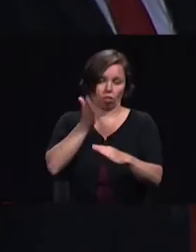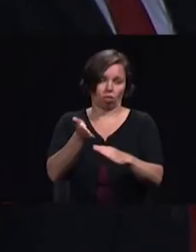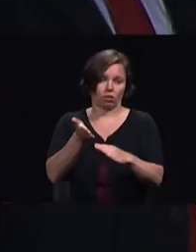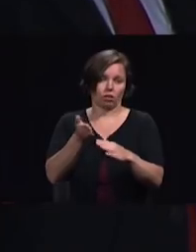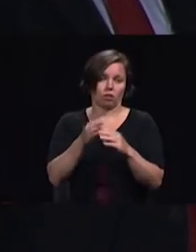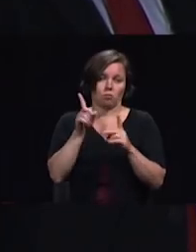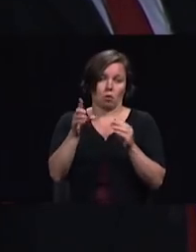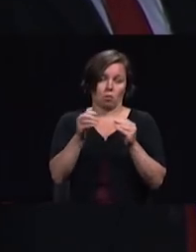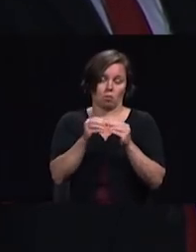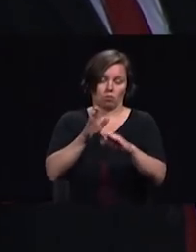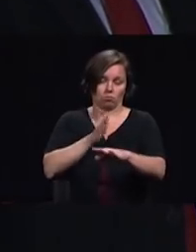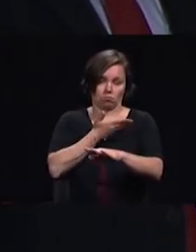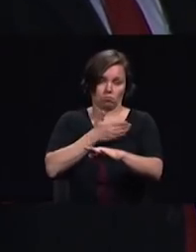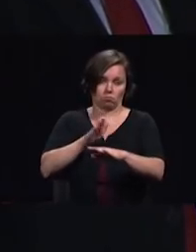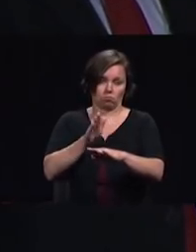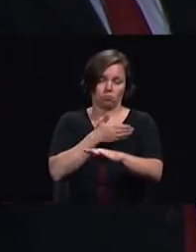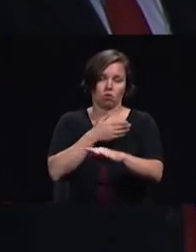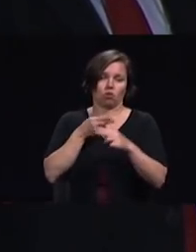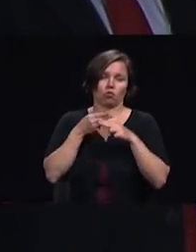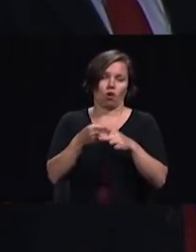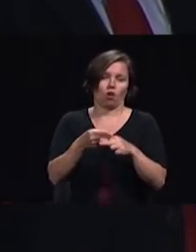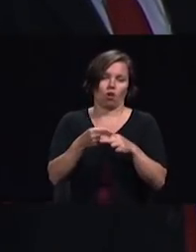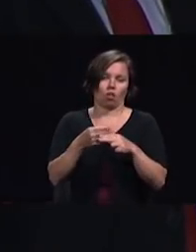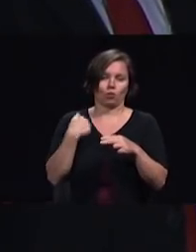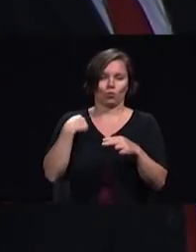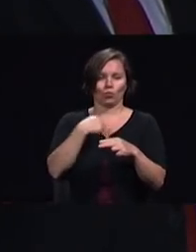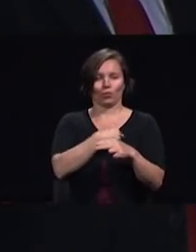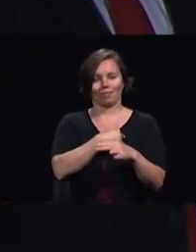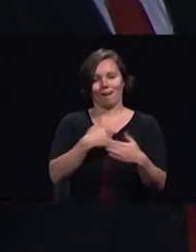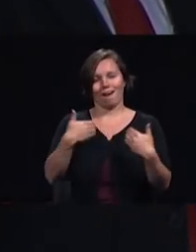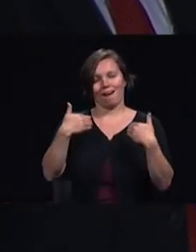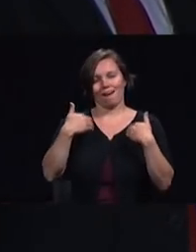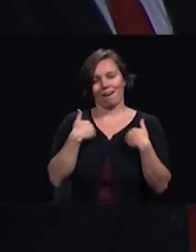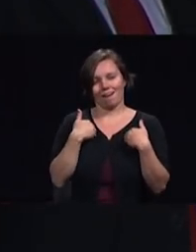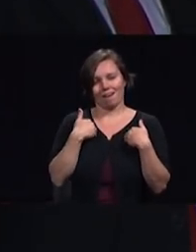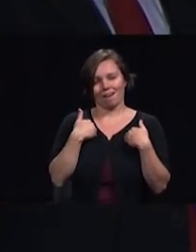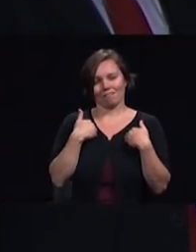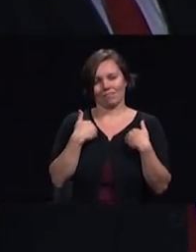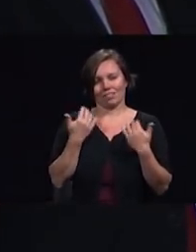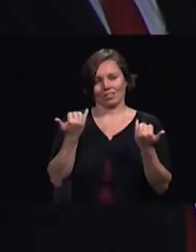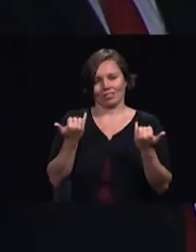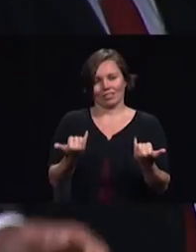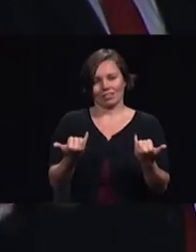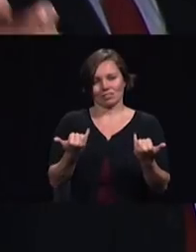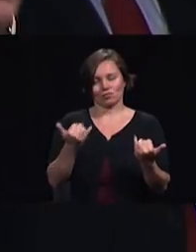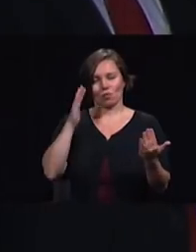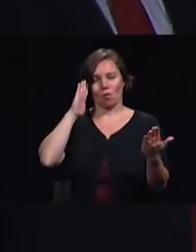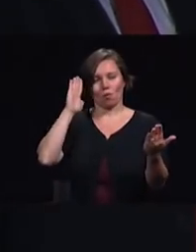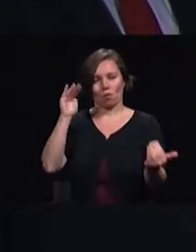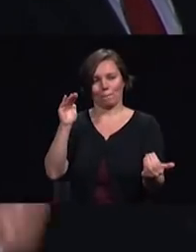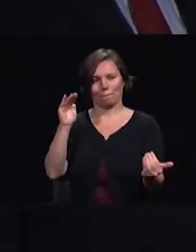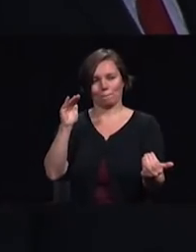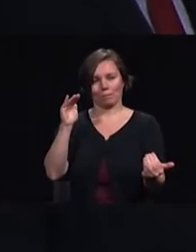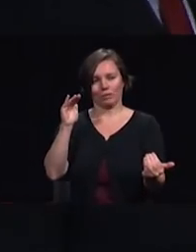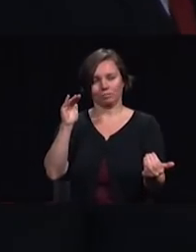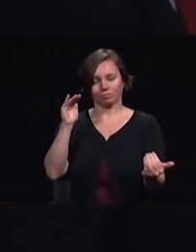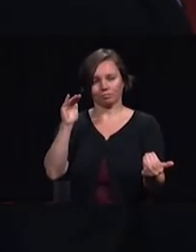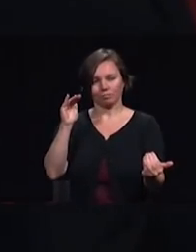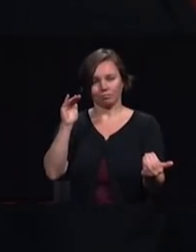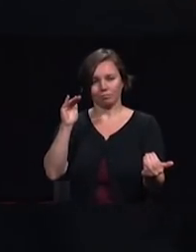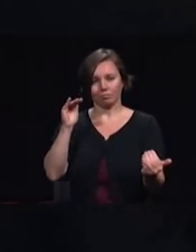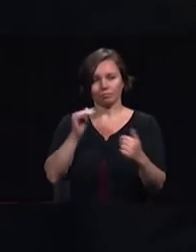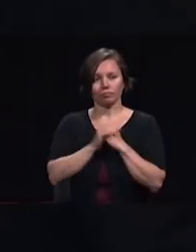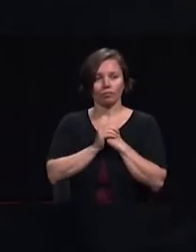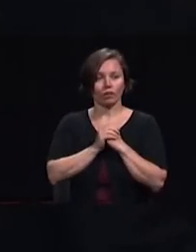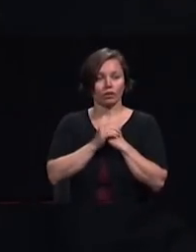and then we will sing it together as our benediction please turn to the person next to